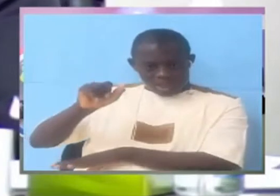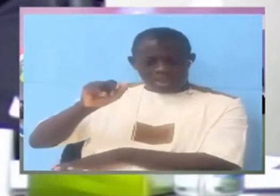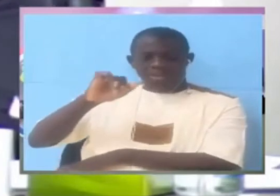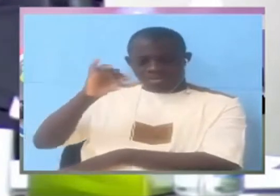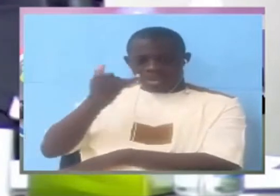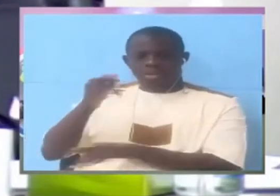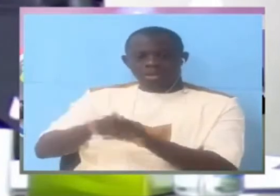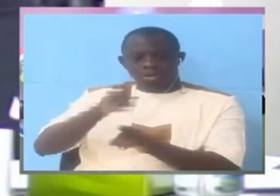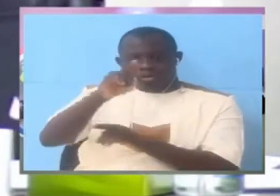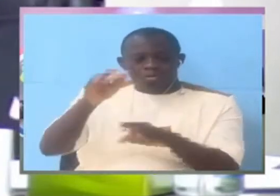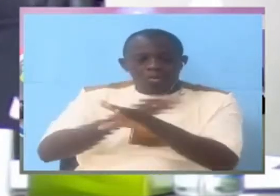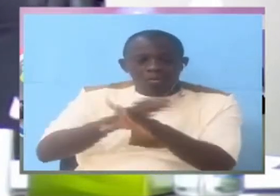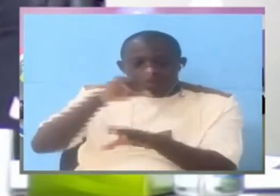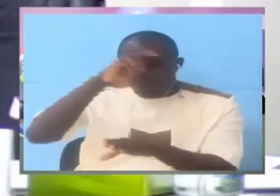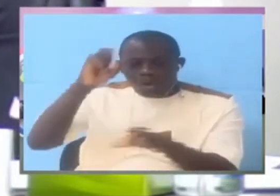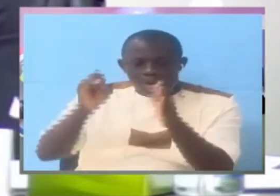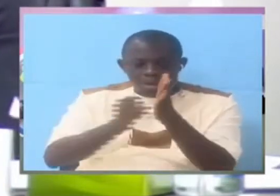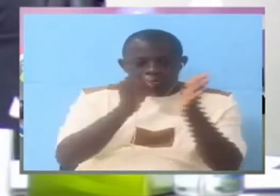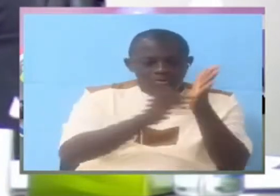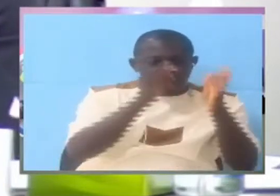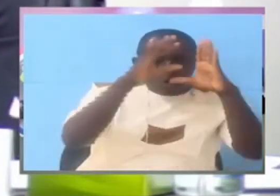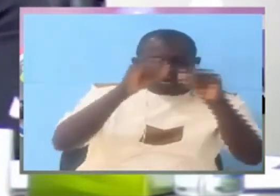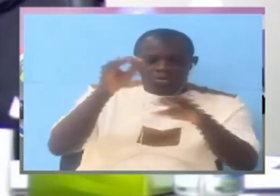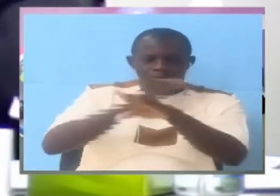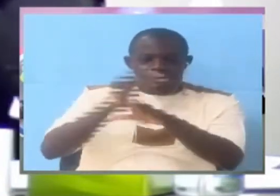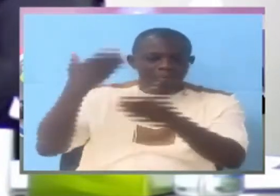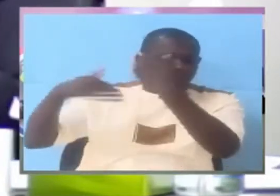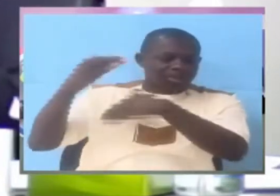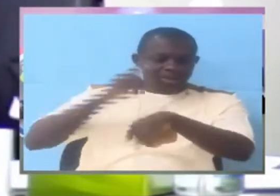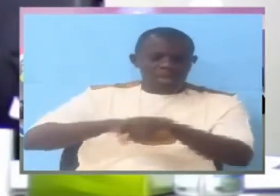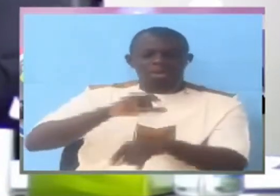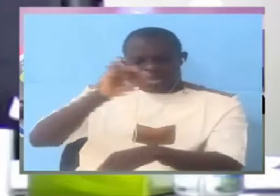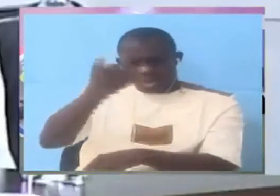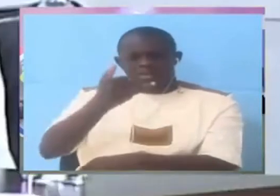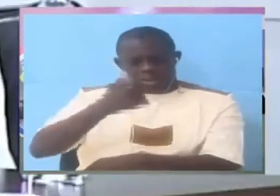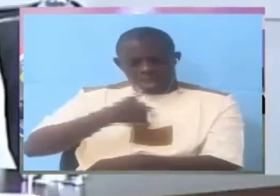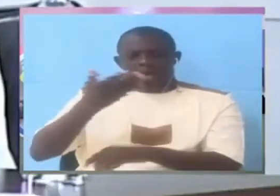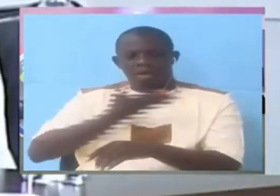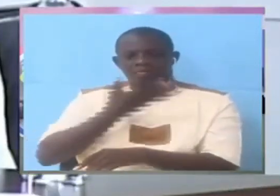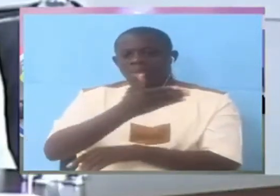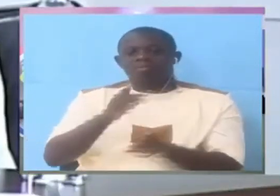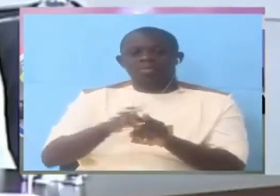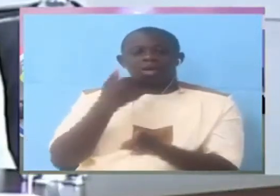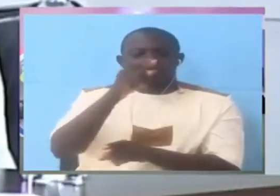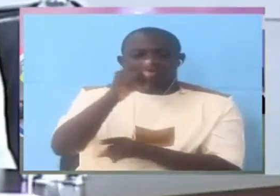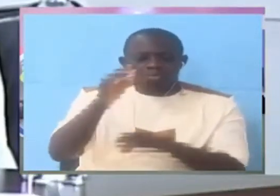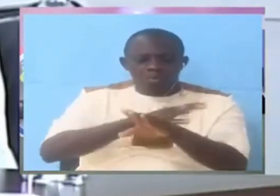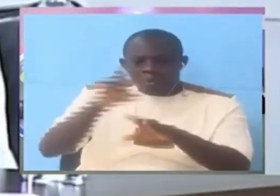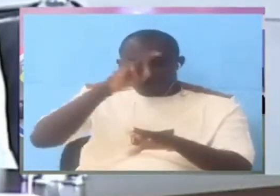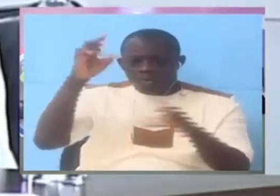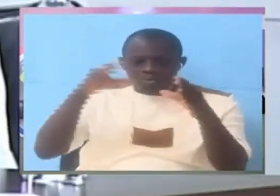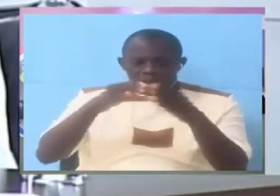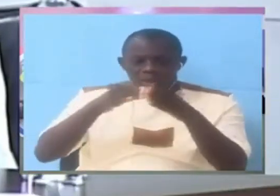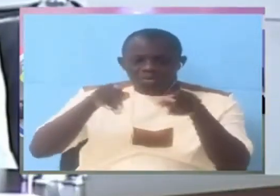Where are you working at the Investigations Department at the time? I was. Where are you working with for the body at the time?